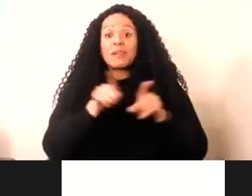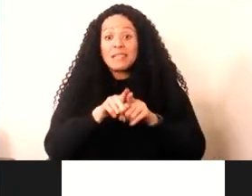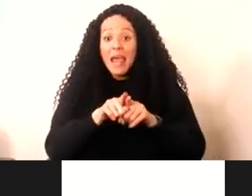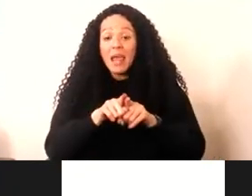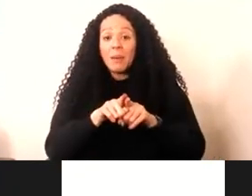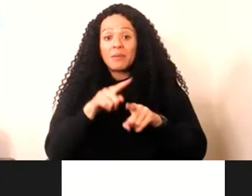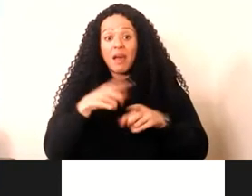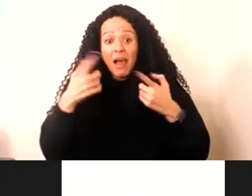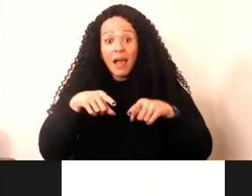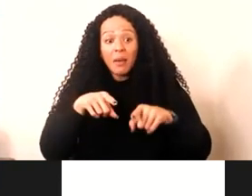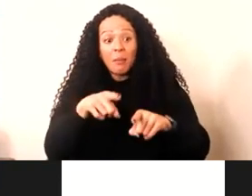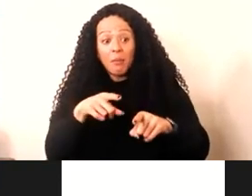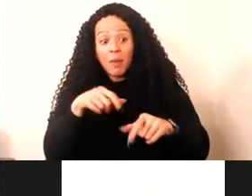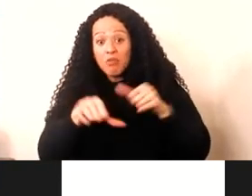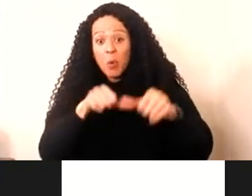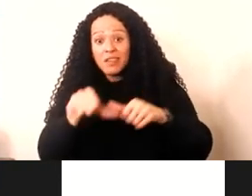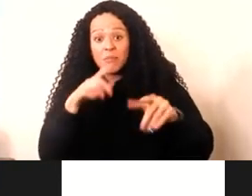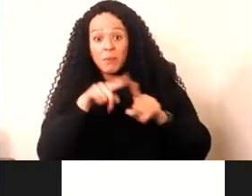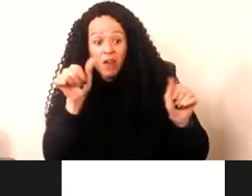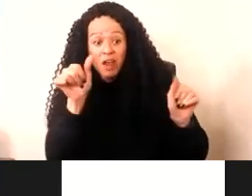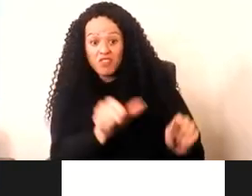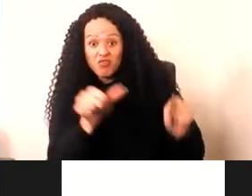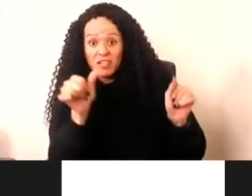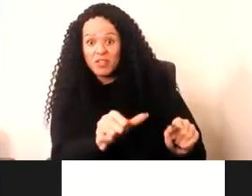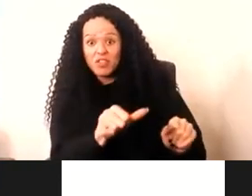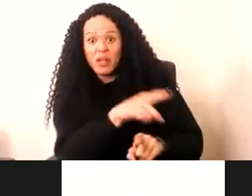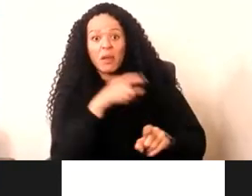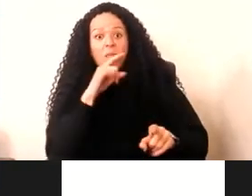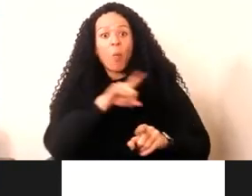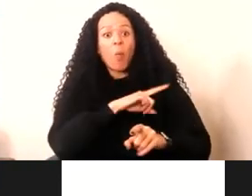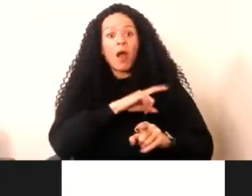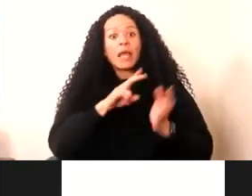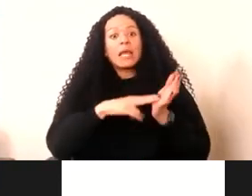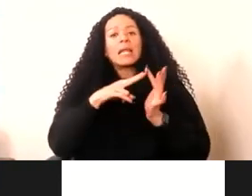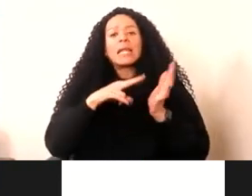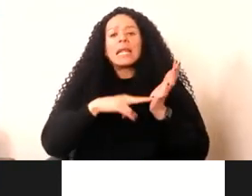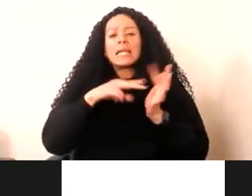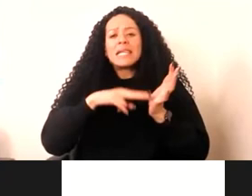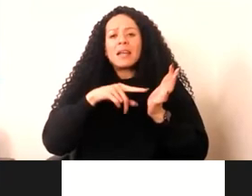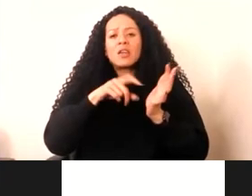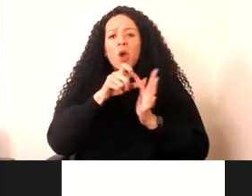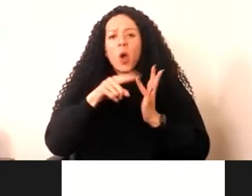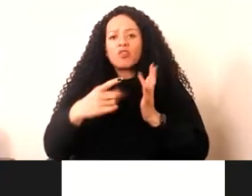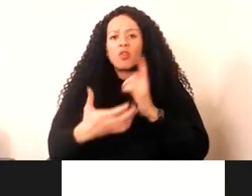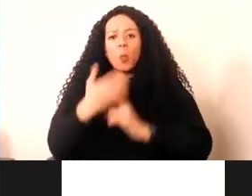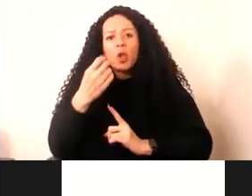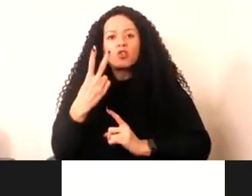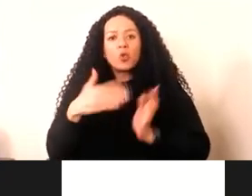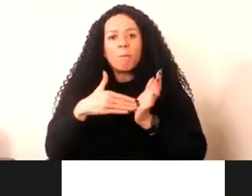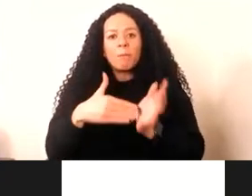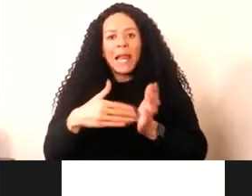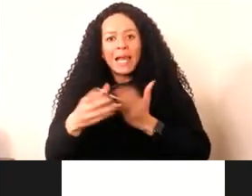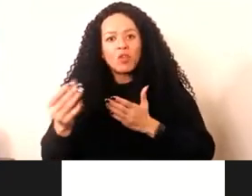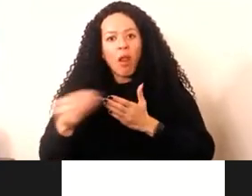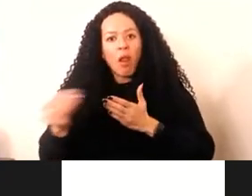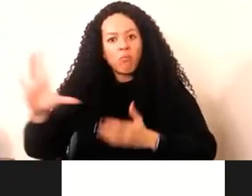restricted. And there's been a couple of very large lawsuits recently. Nintendo just wanted $2 million lawsuit against one